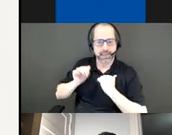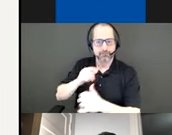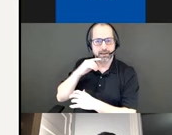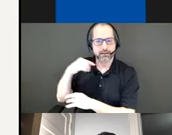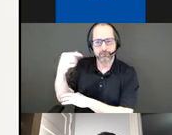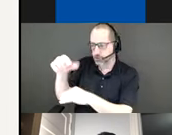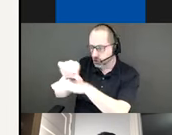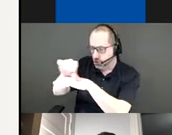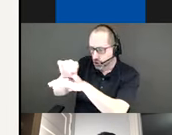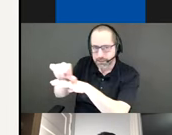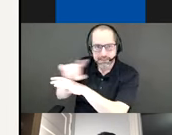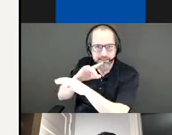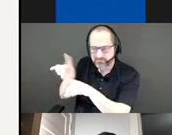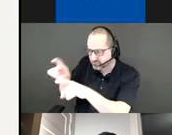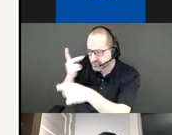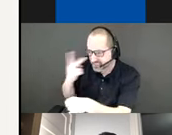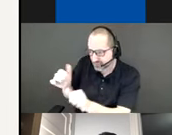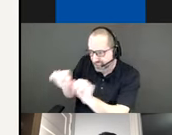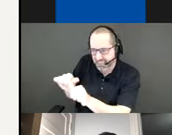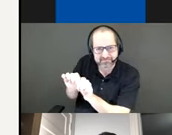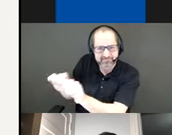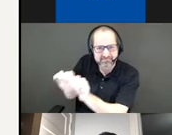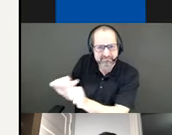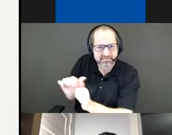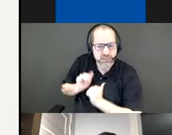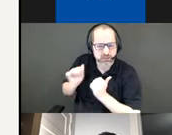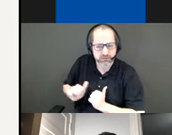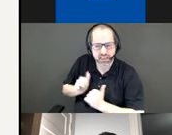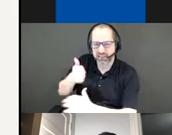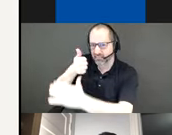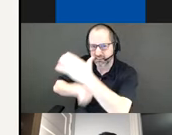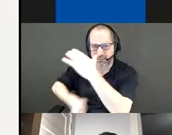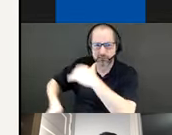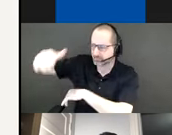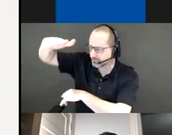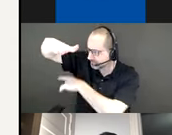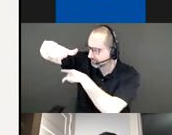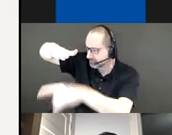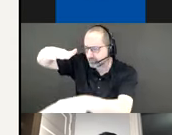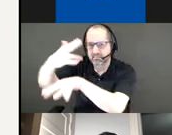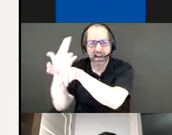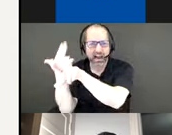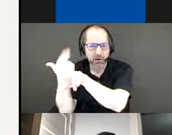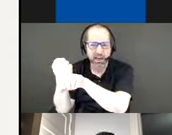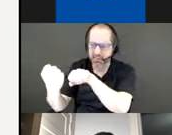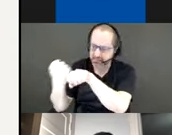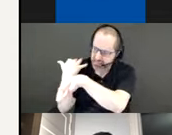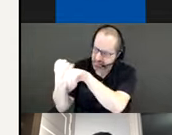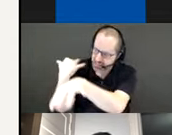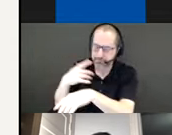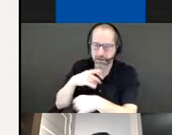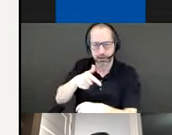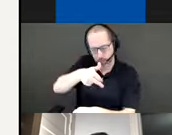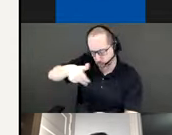in the extreme context of the kind of under highway spaces and transform the act of walking across